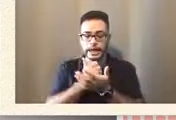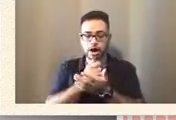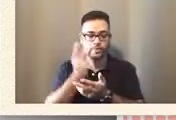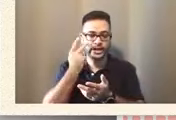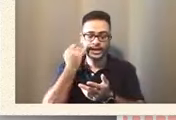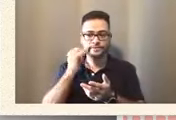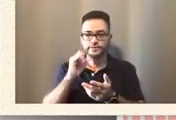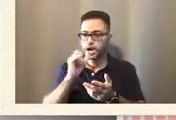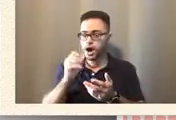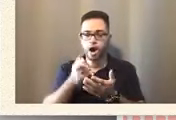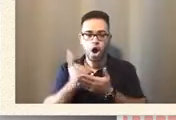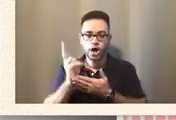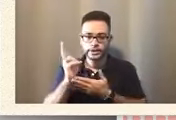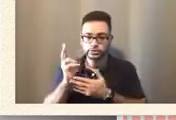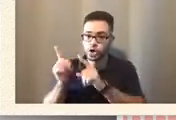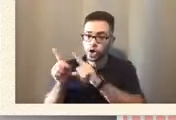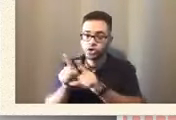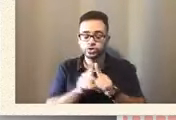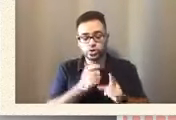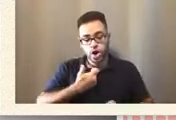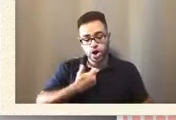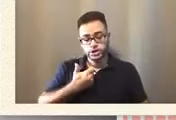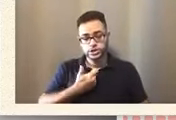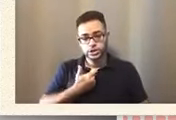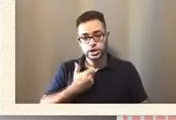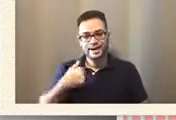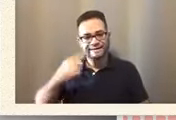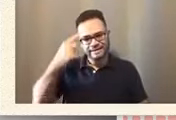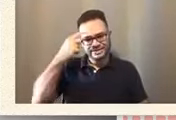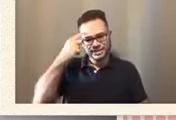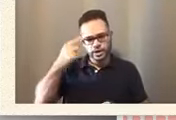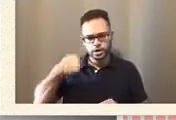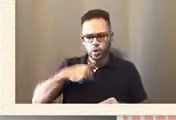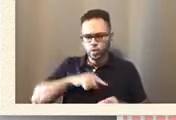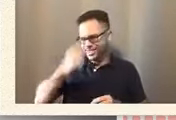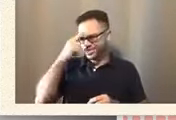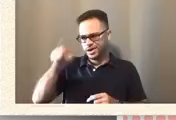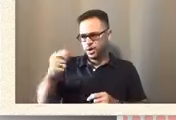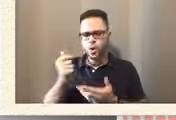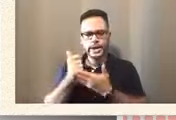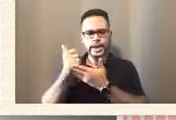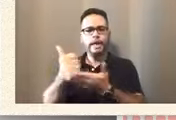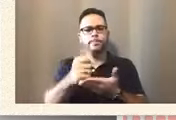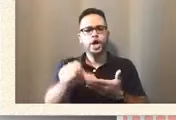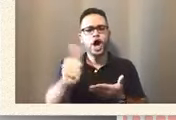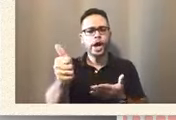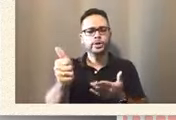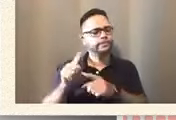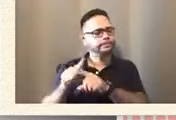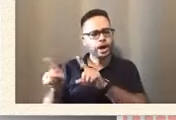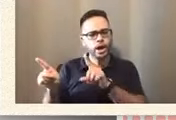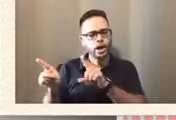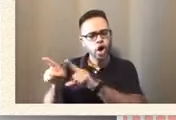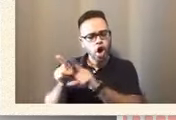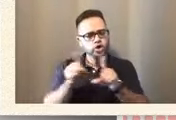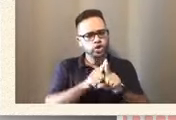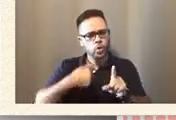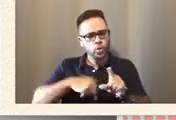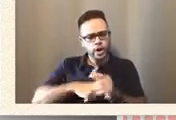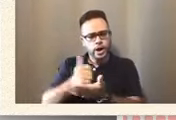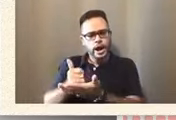by the way, I think we think that we're helping everybody else, but really, we're helping ourselves to be able to discuss things openly.